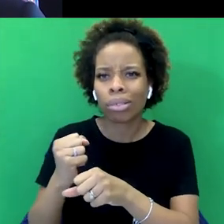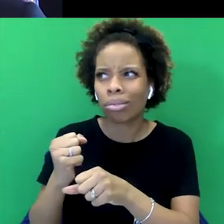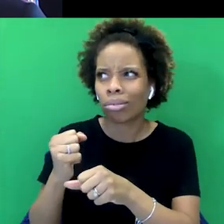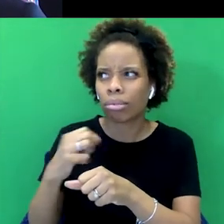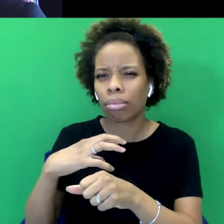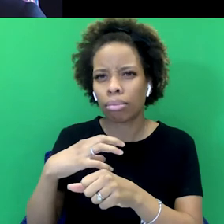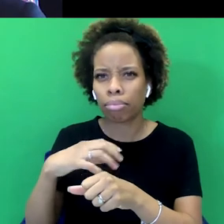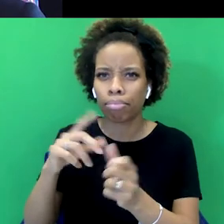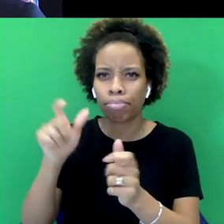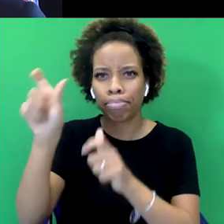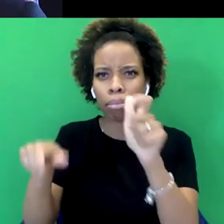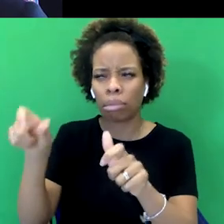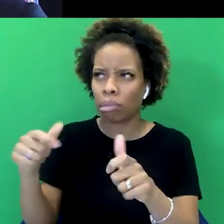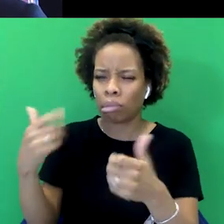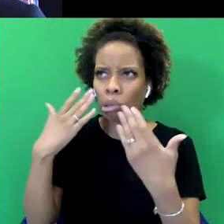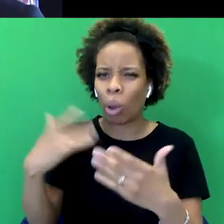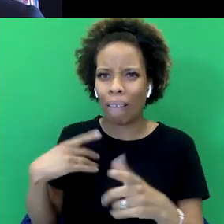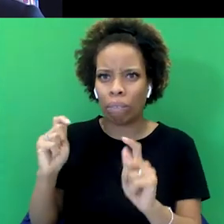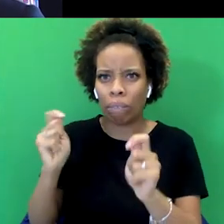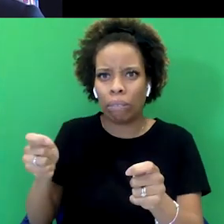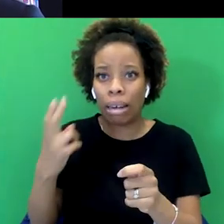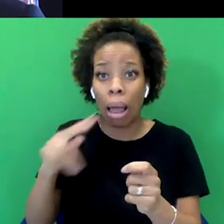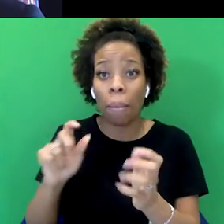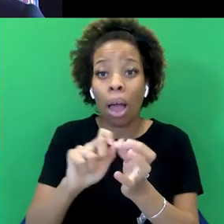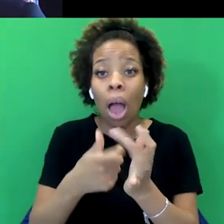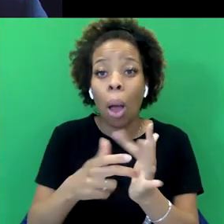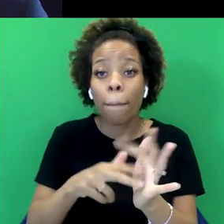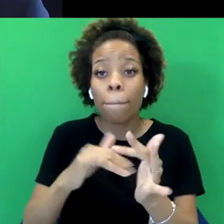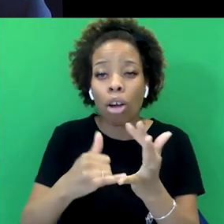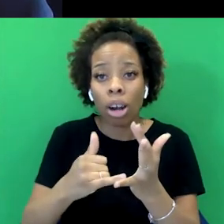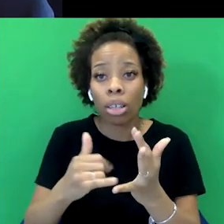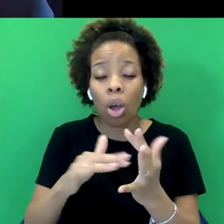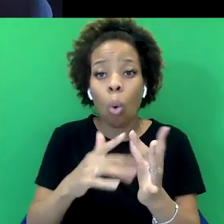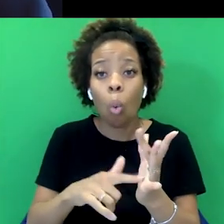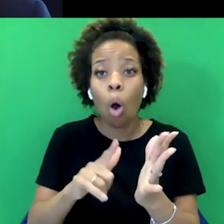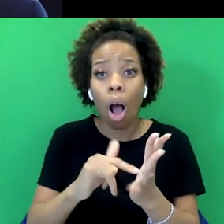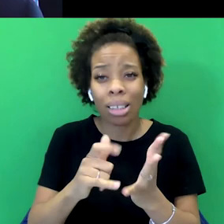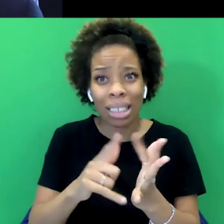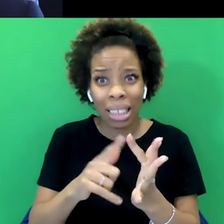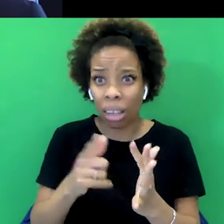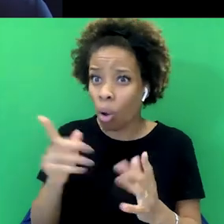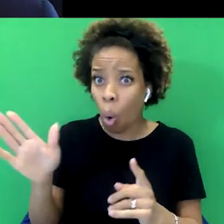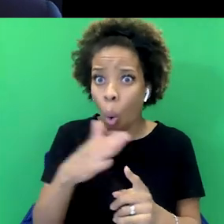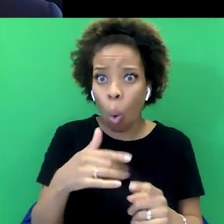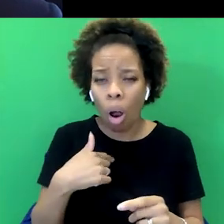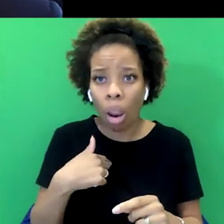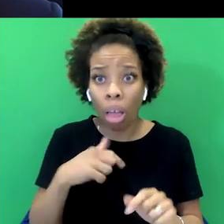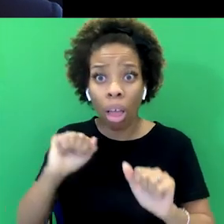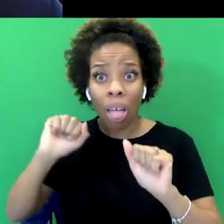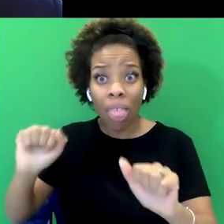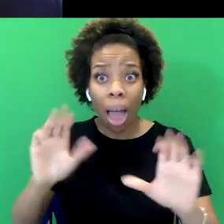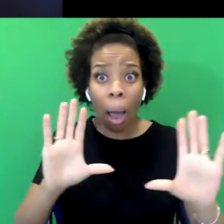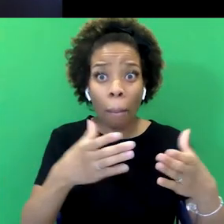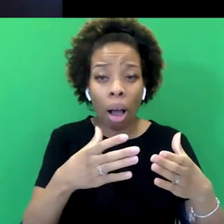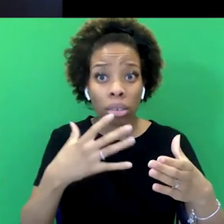liked it or not. Baroness Wassey. And I think that's because they can see their parties being hijacked by this